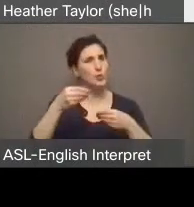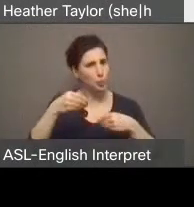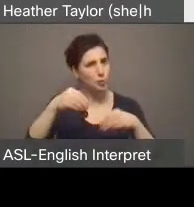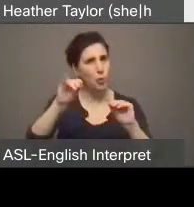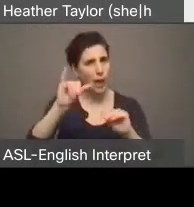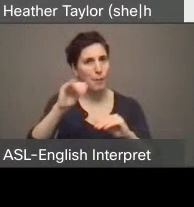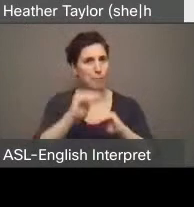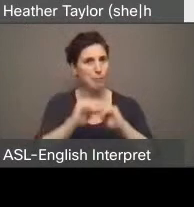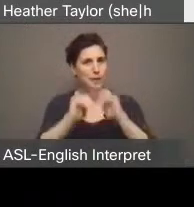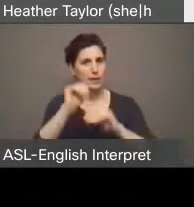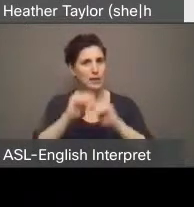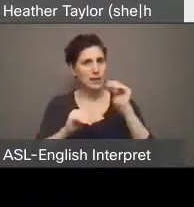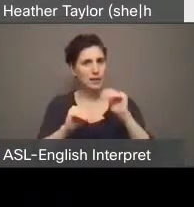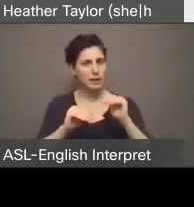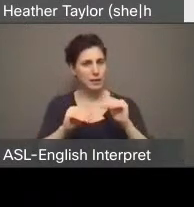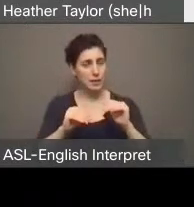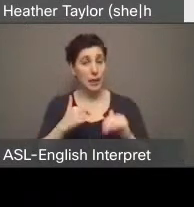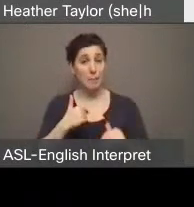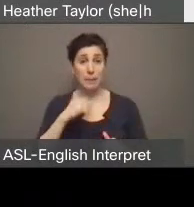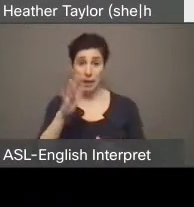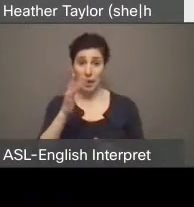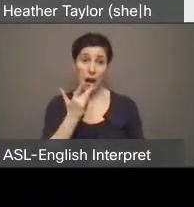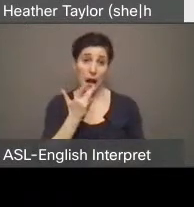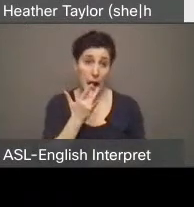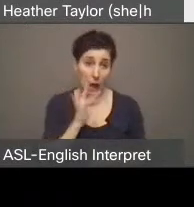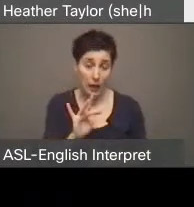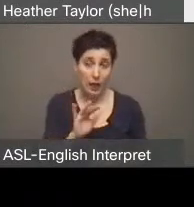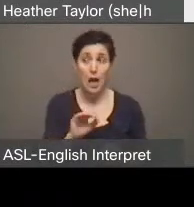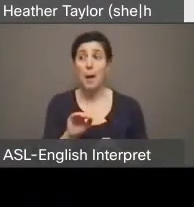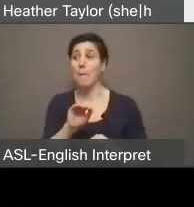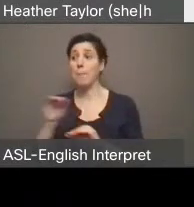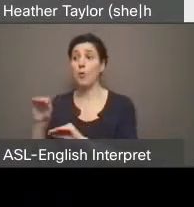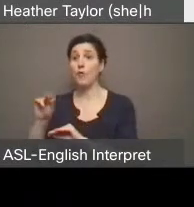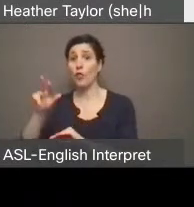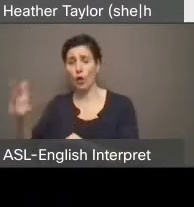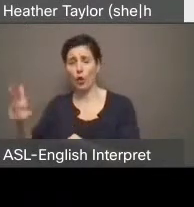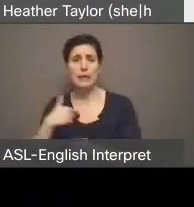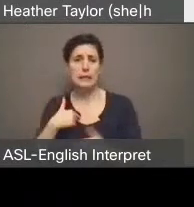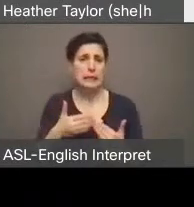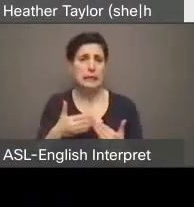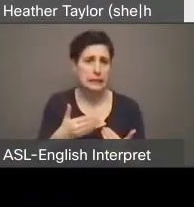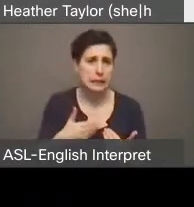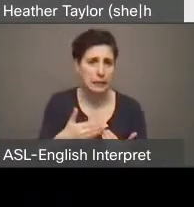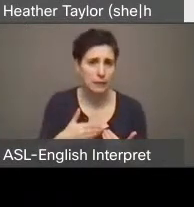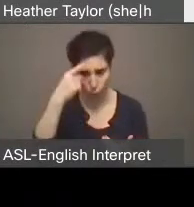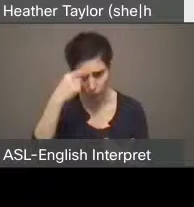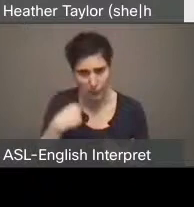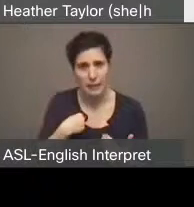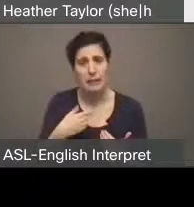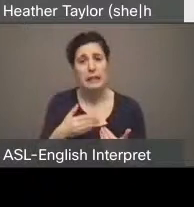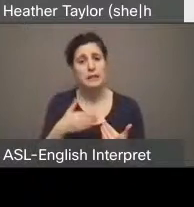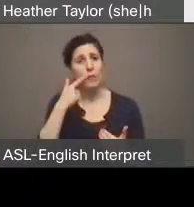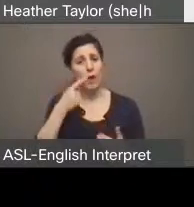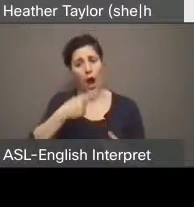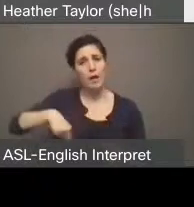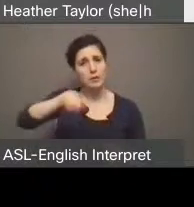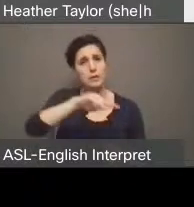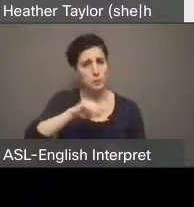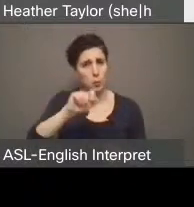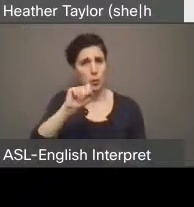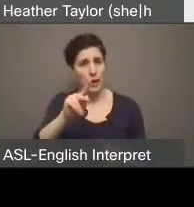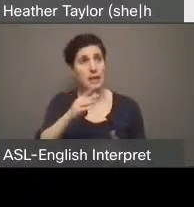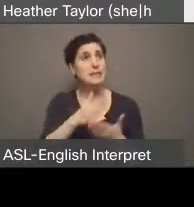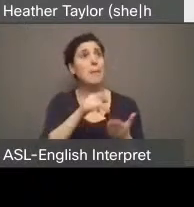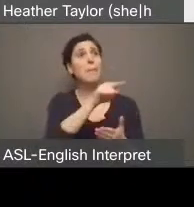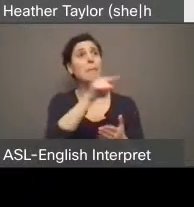And I count myself very lucky that this transition was reasonably smooth for the people living in the building. I know many other Toronto renters, as